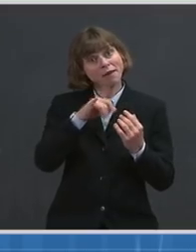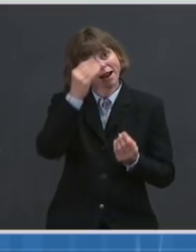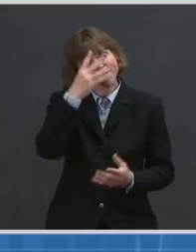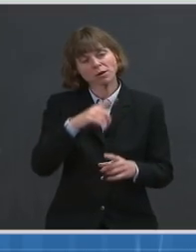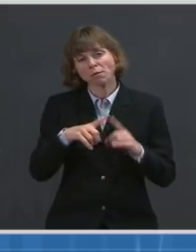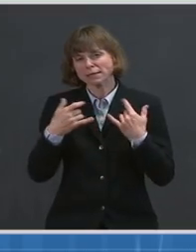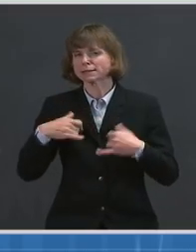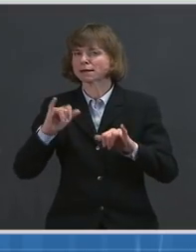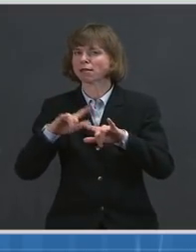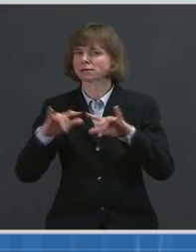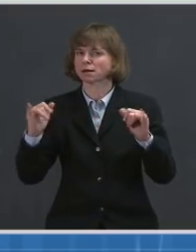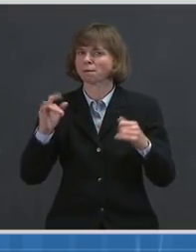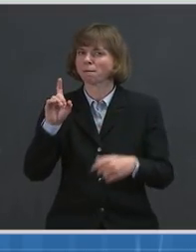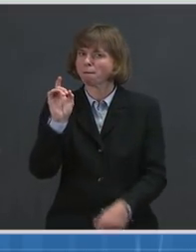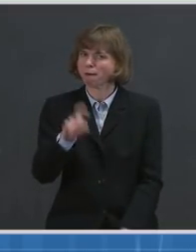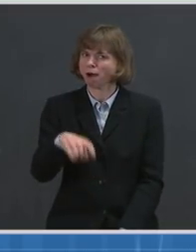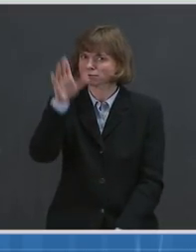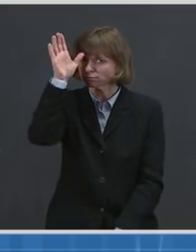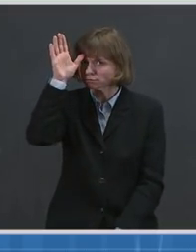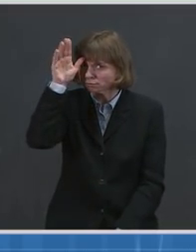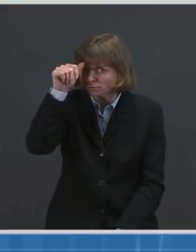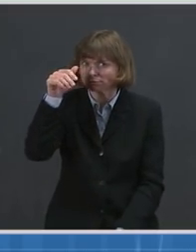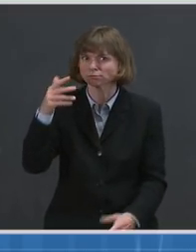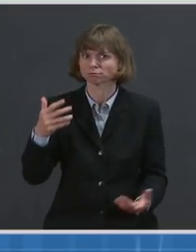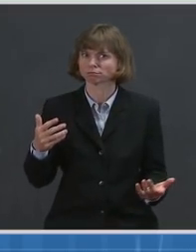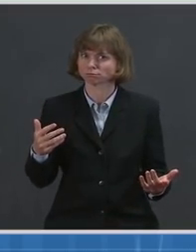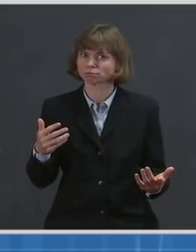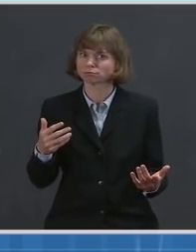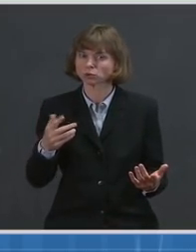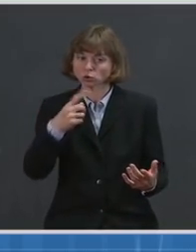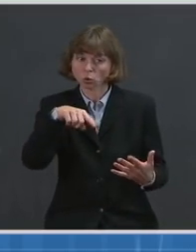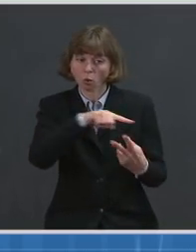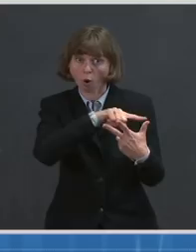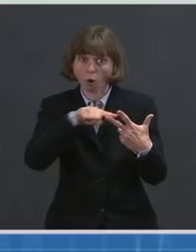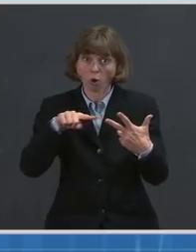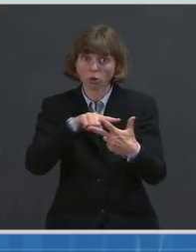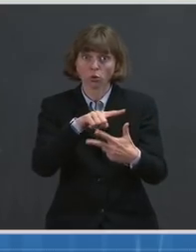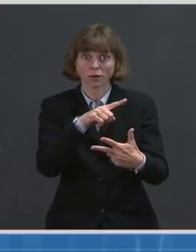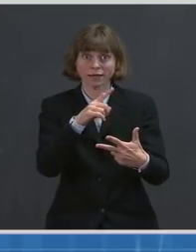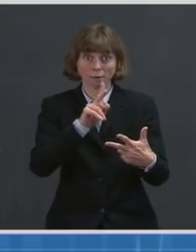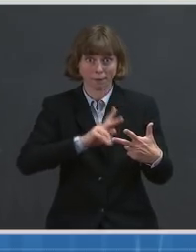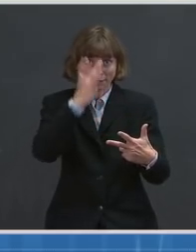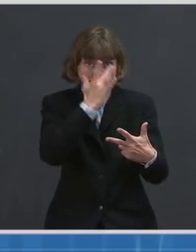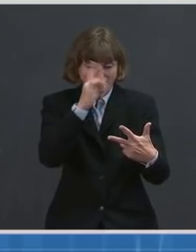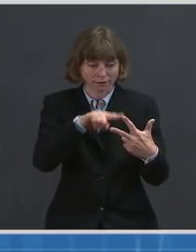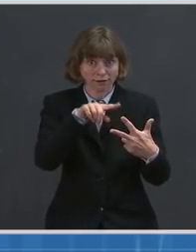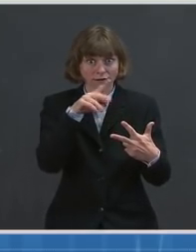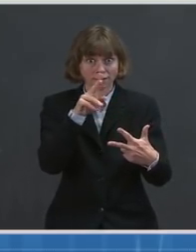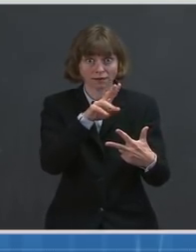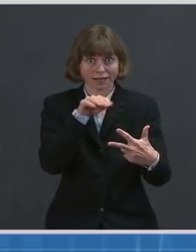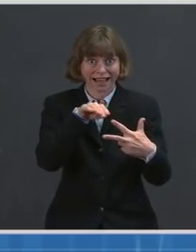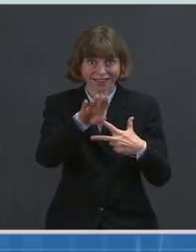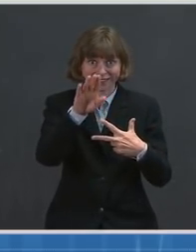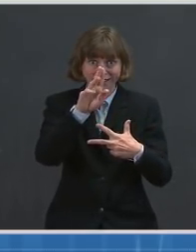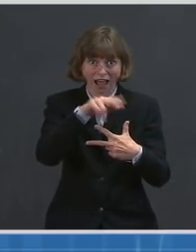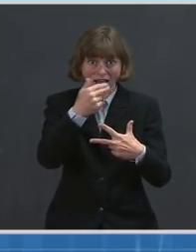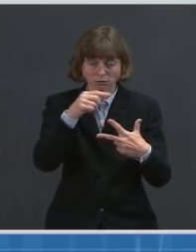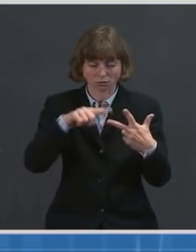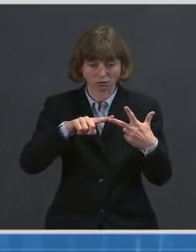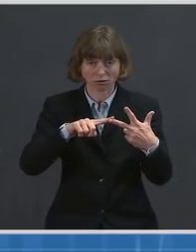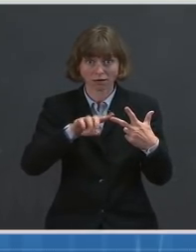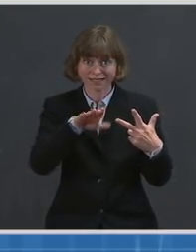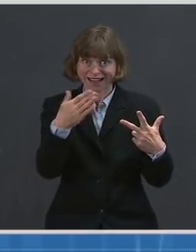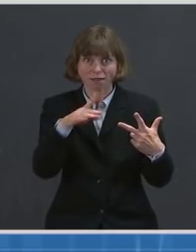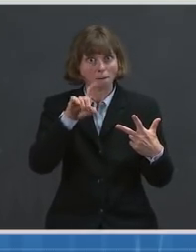to continue in our efforts to get cases, admissions, and deaths down. We're making remarkable progress on our